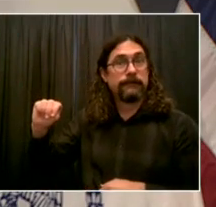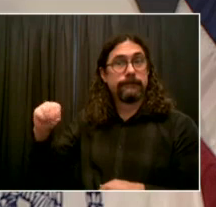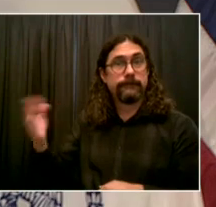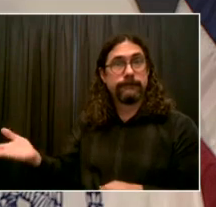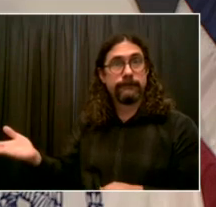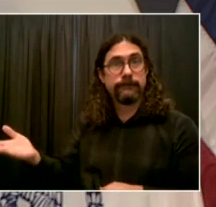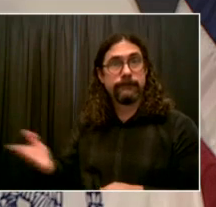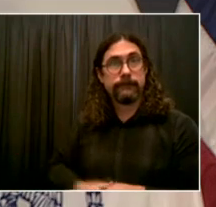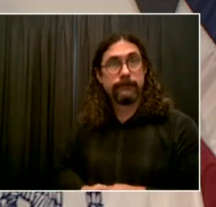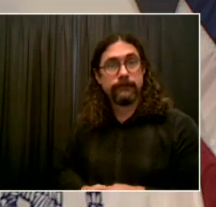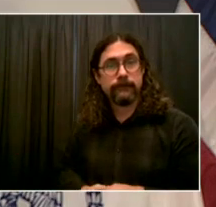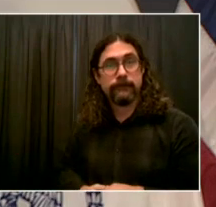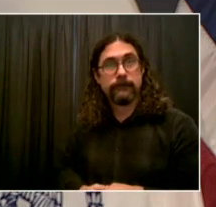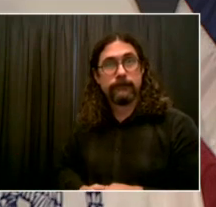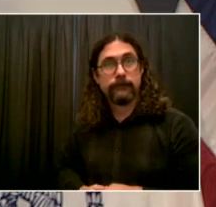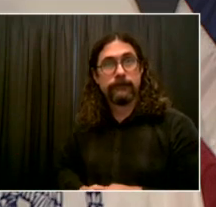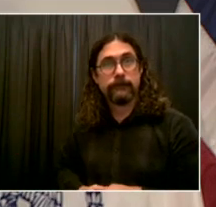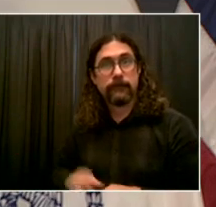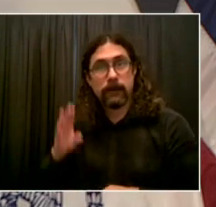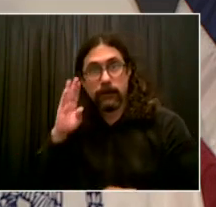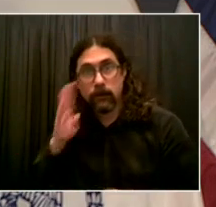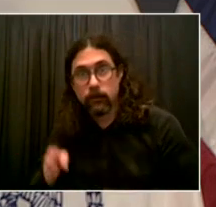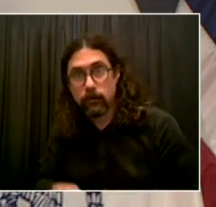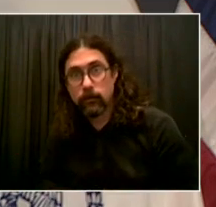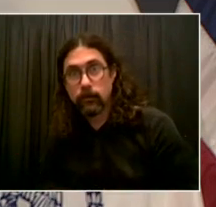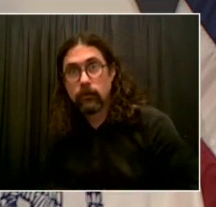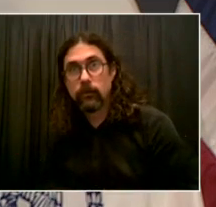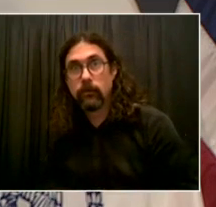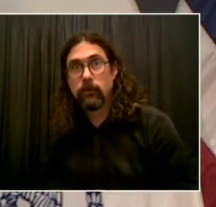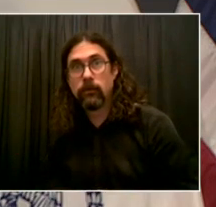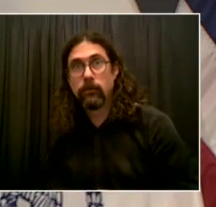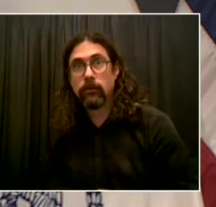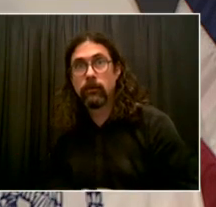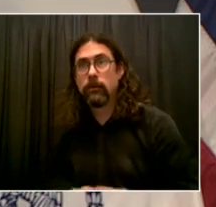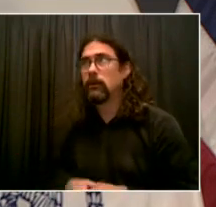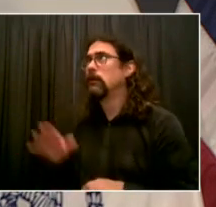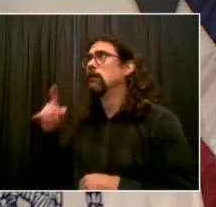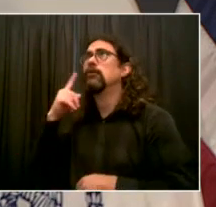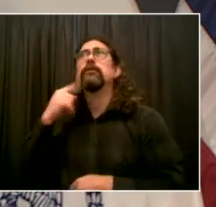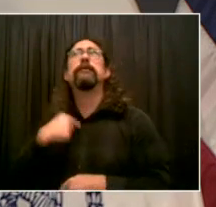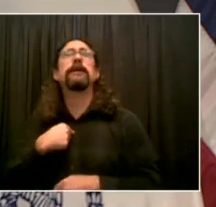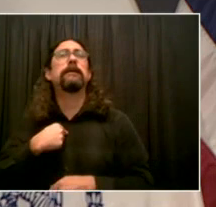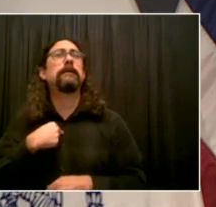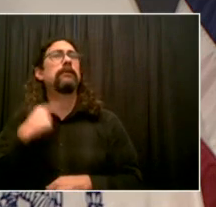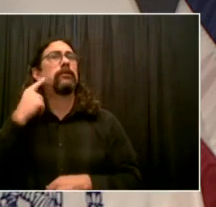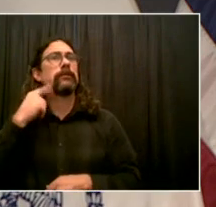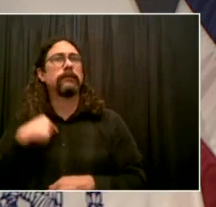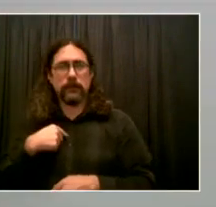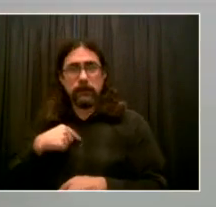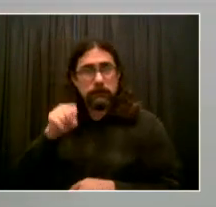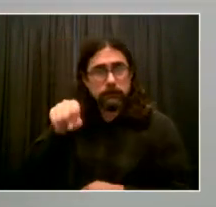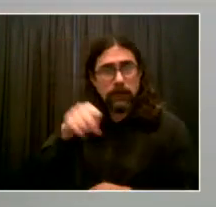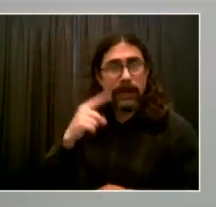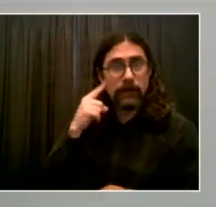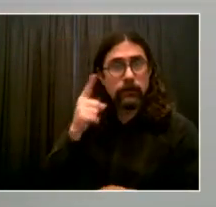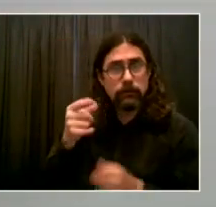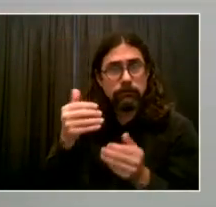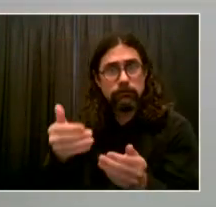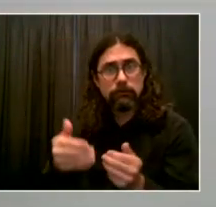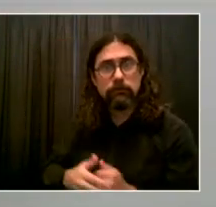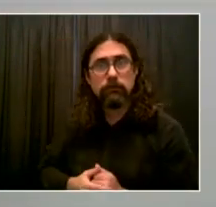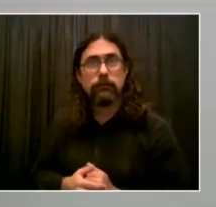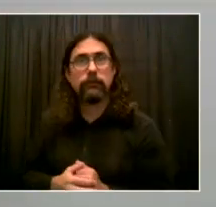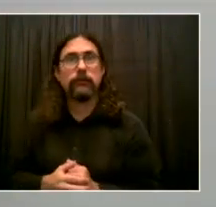Everyone. Can you hear us, Maisa? Yes, I can hear you. Thank you so much, Mayor, for giving me a chance to